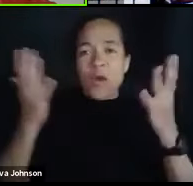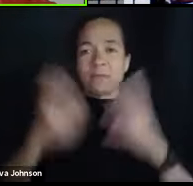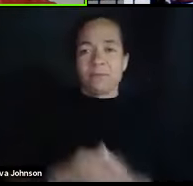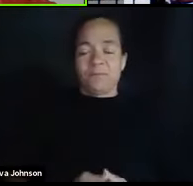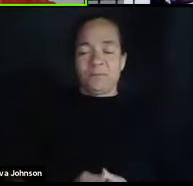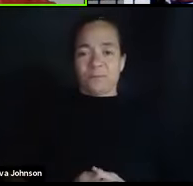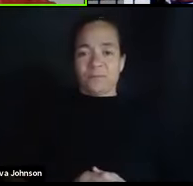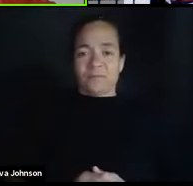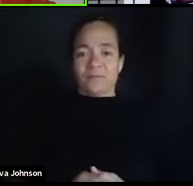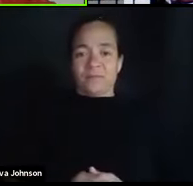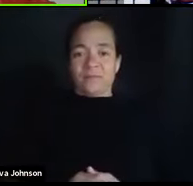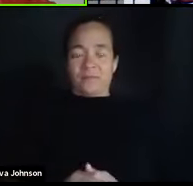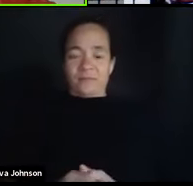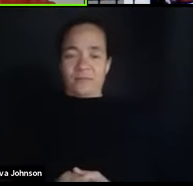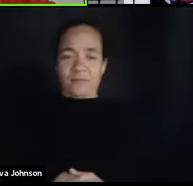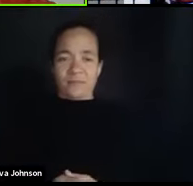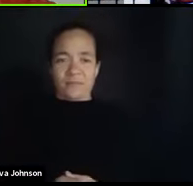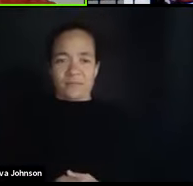Yes.